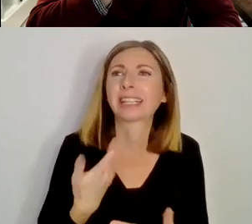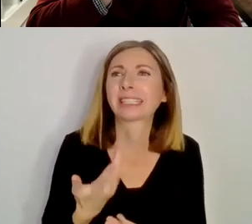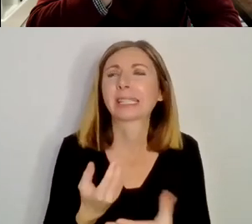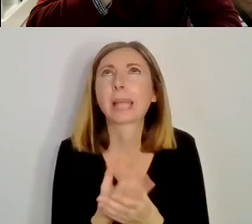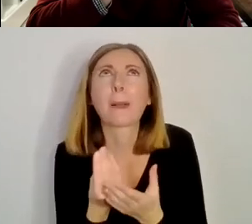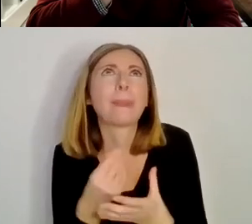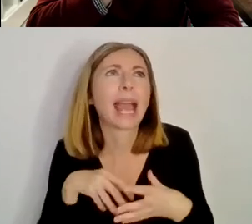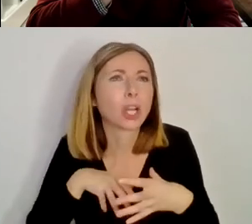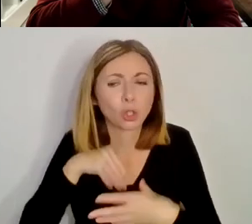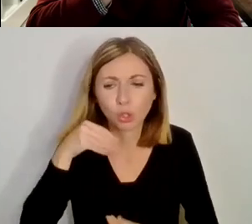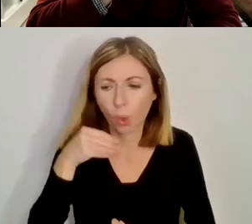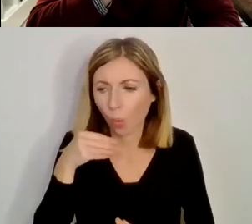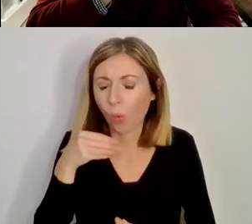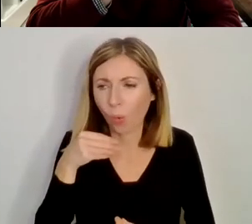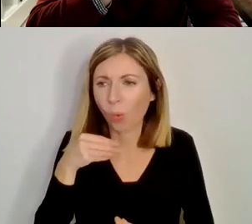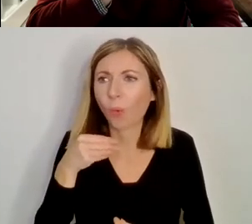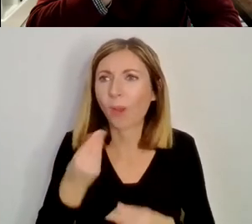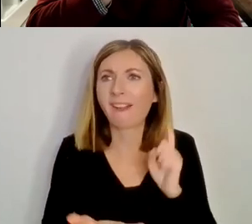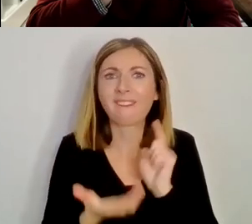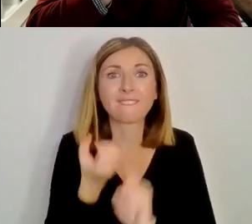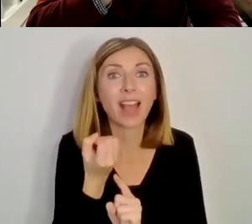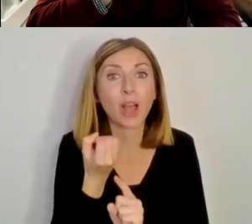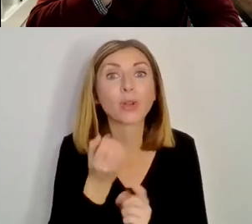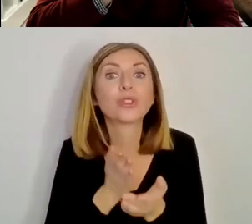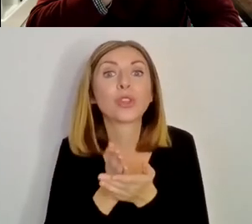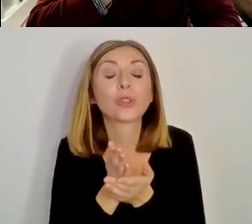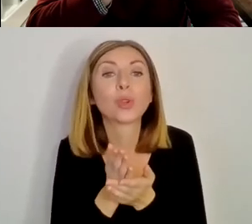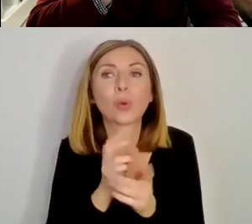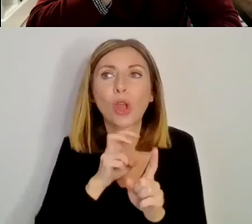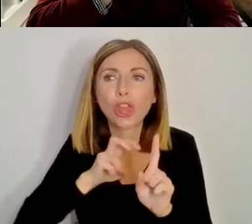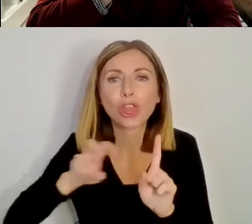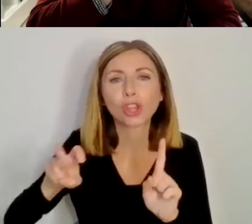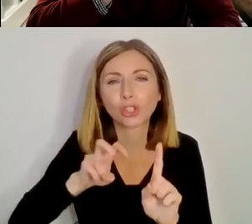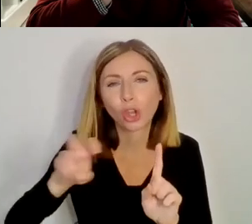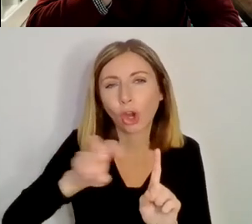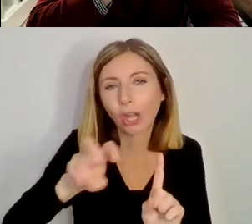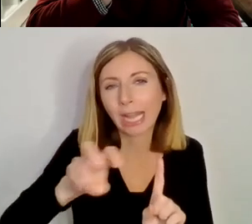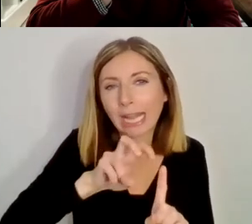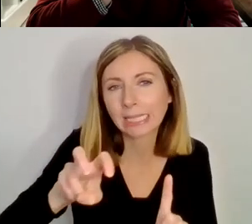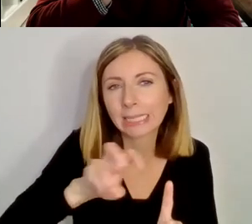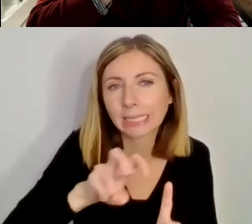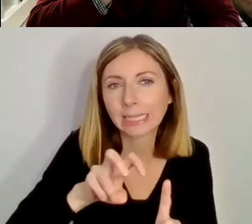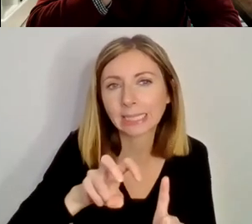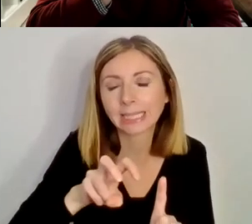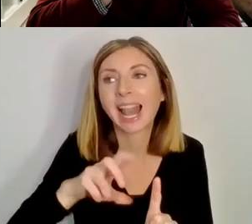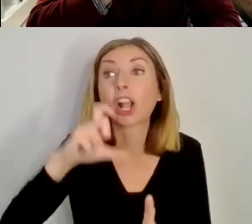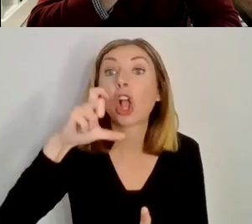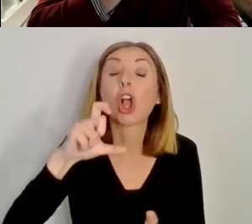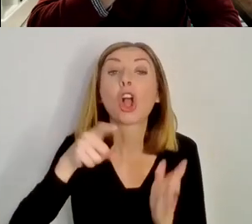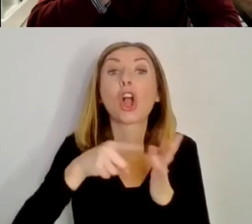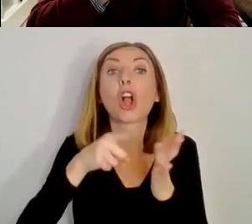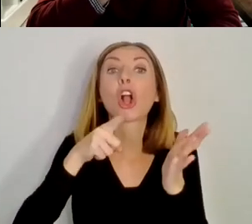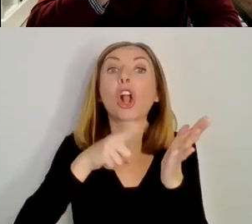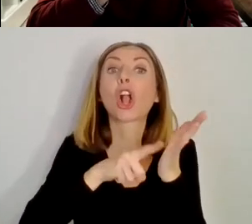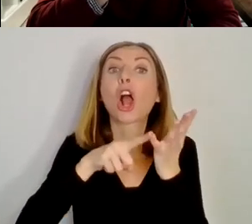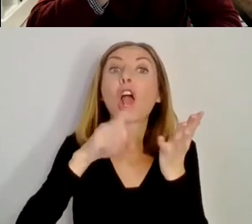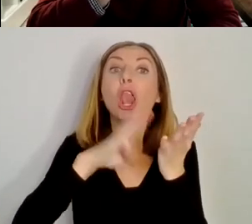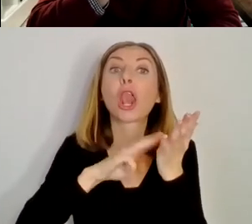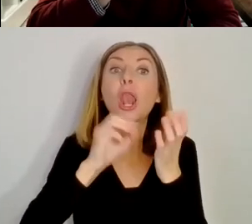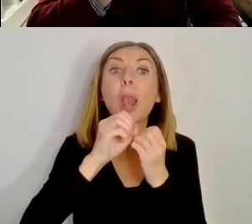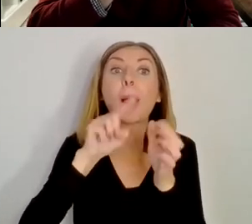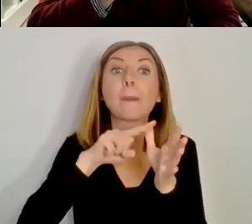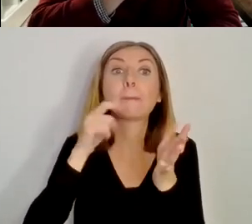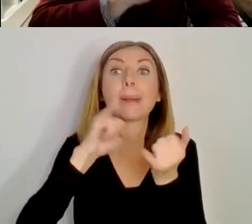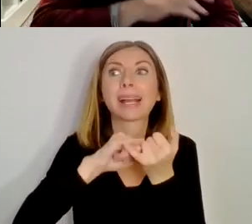found in those journeys that maybe, you know, Columbanus being the ambassador, you know, to try and bring the,